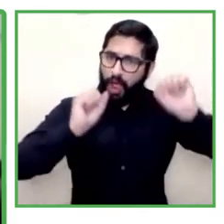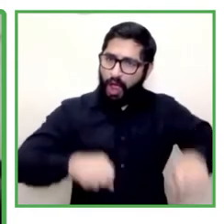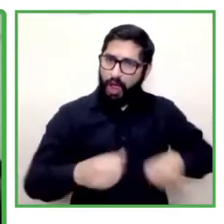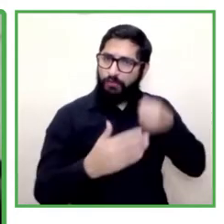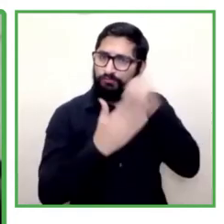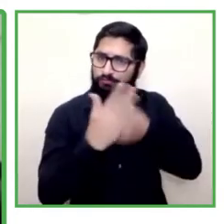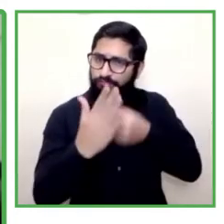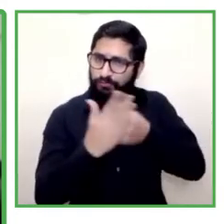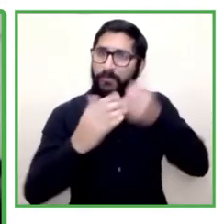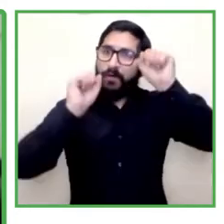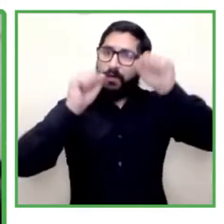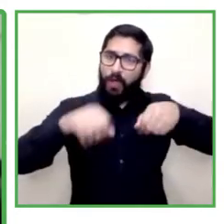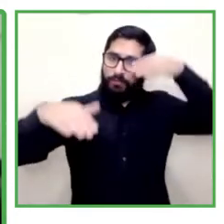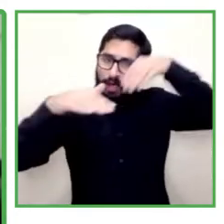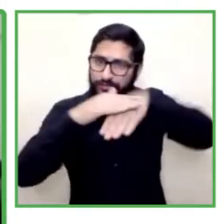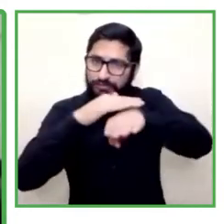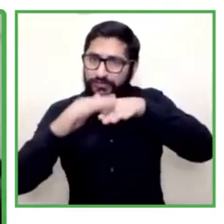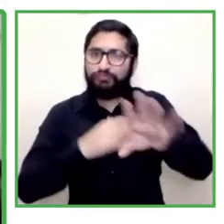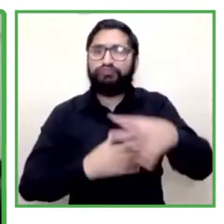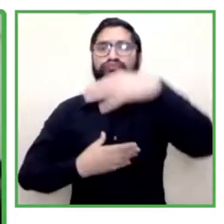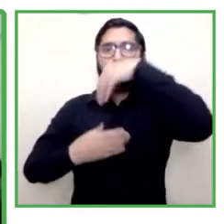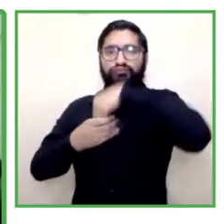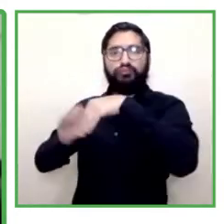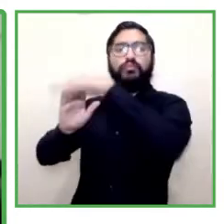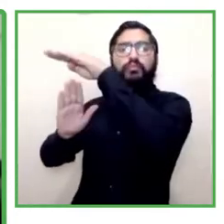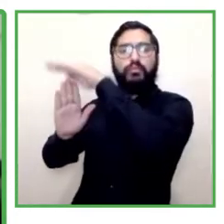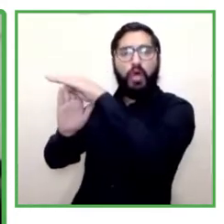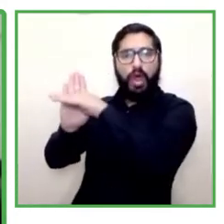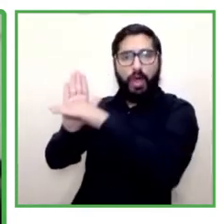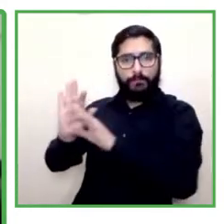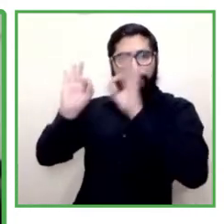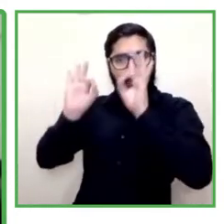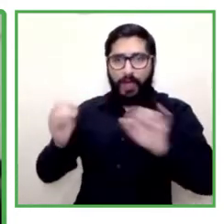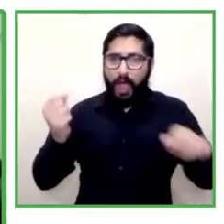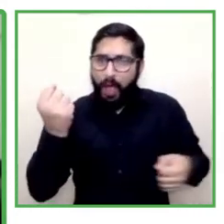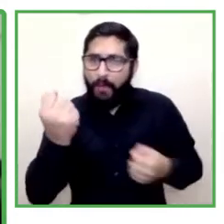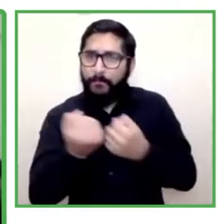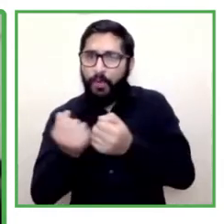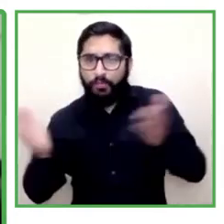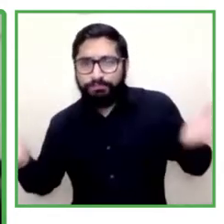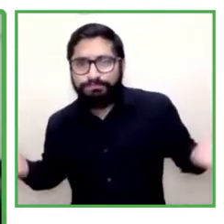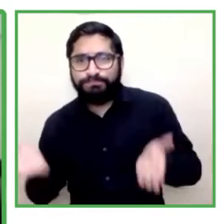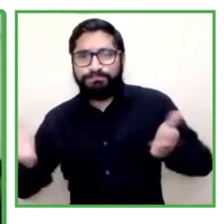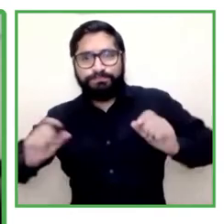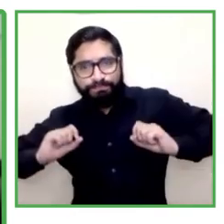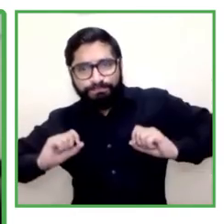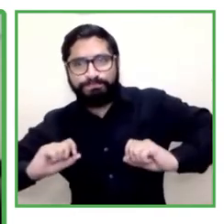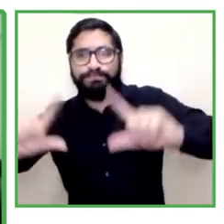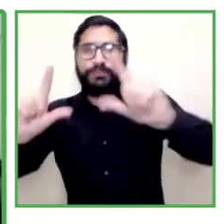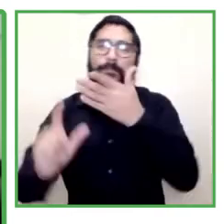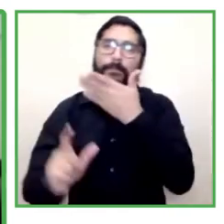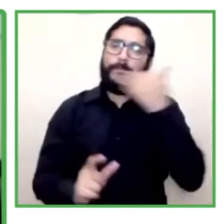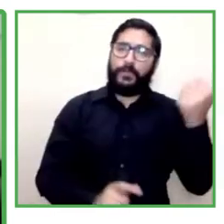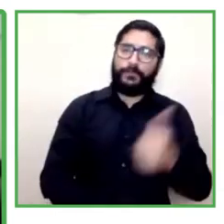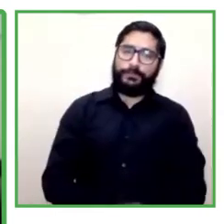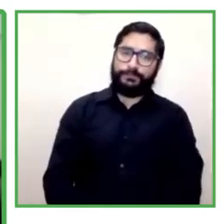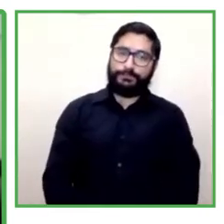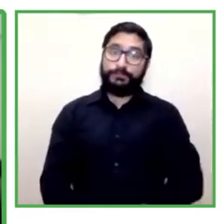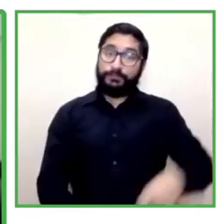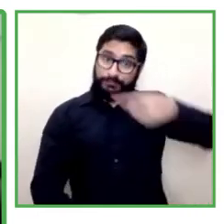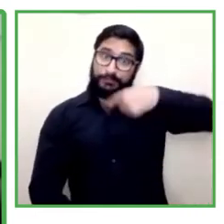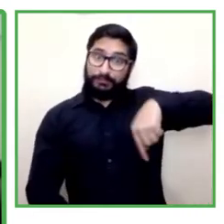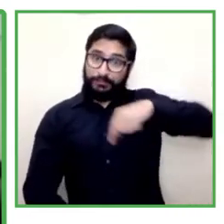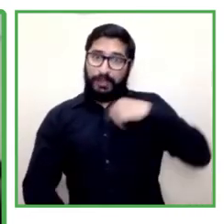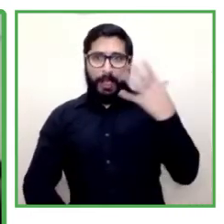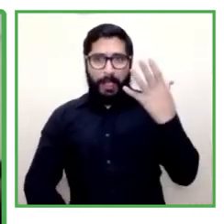supports the creation of capacities for impact. And what have we found in on this